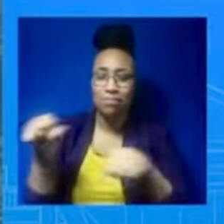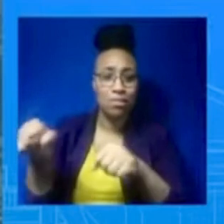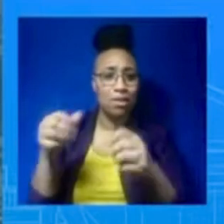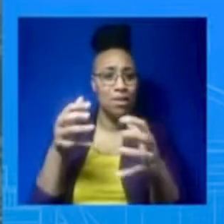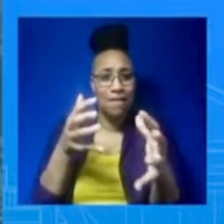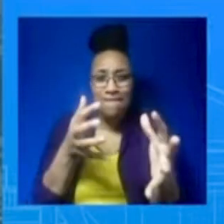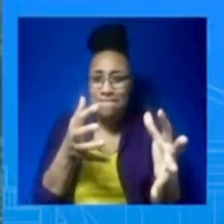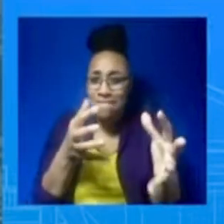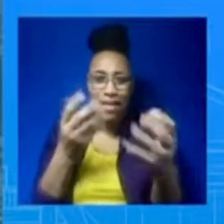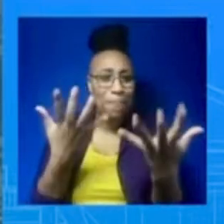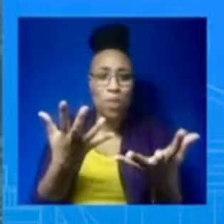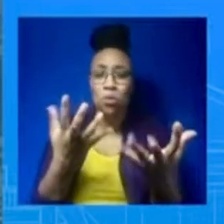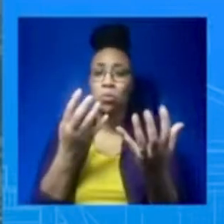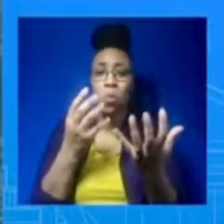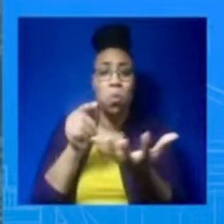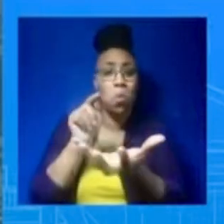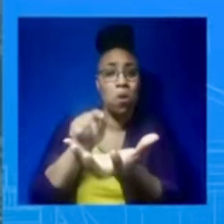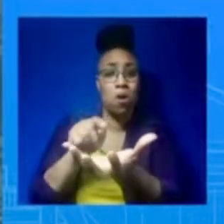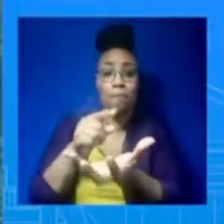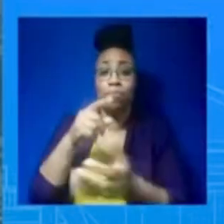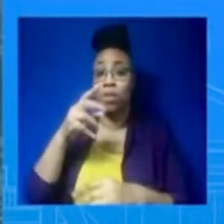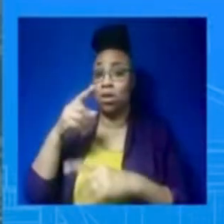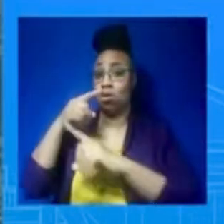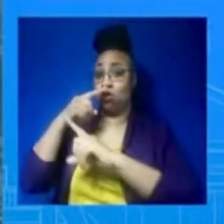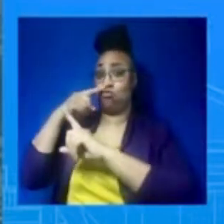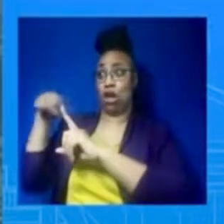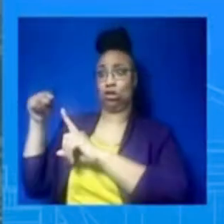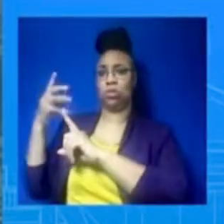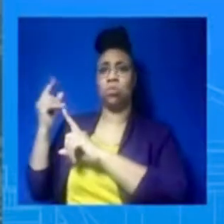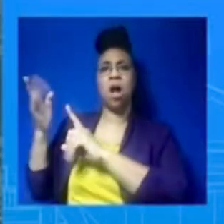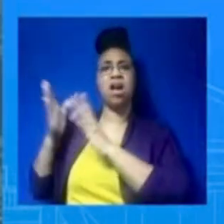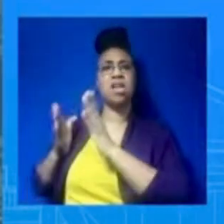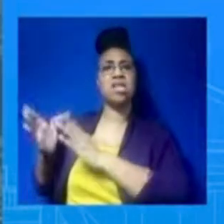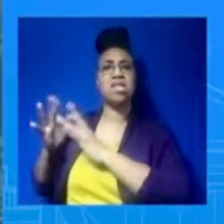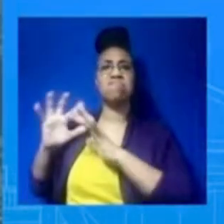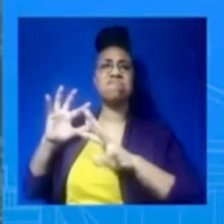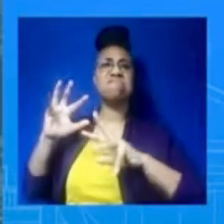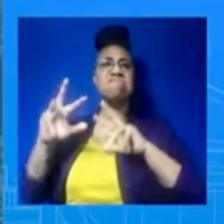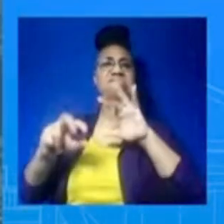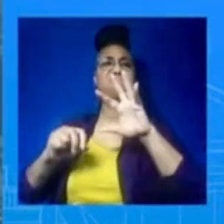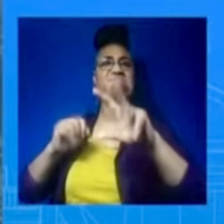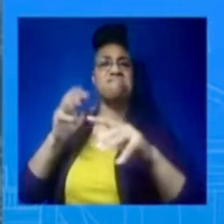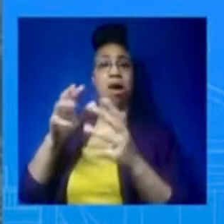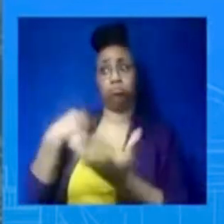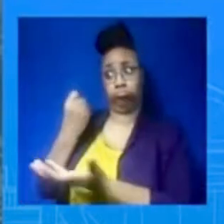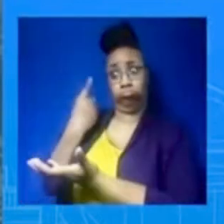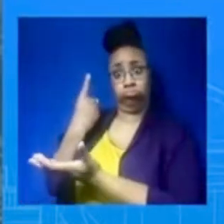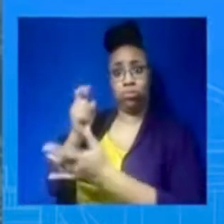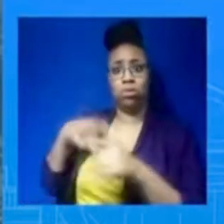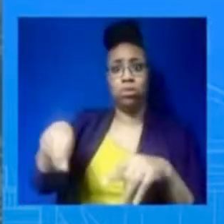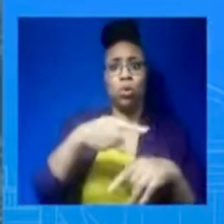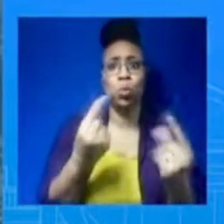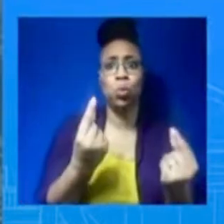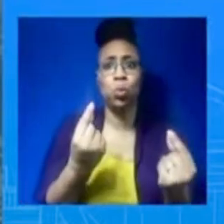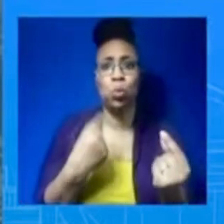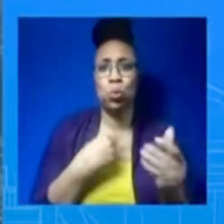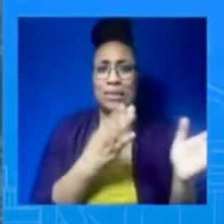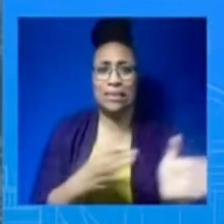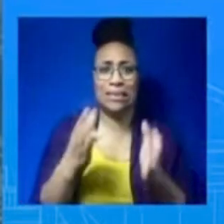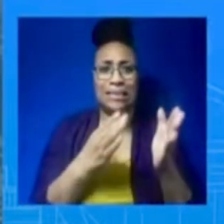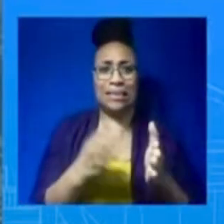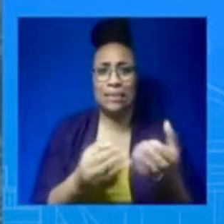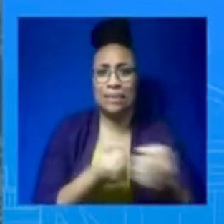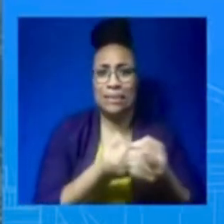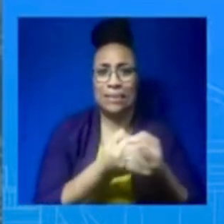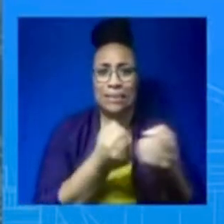the offense. Right now, they're fighting over Bakhmut, but it's possible that along that arc from northeast to southwest that they may want to renew their